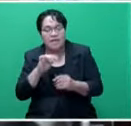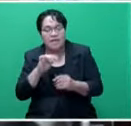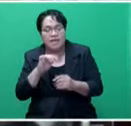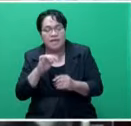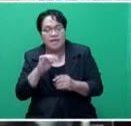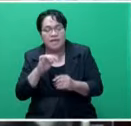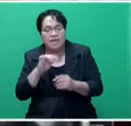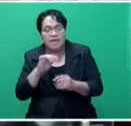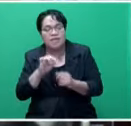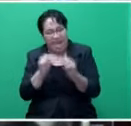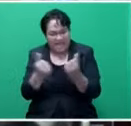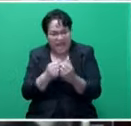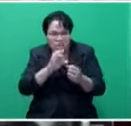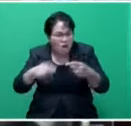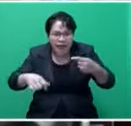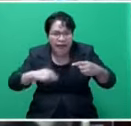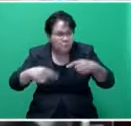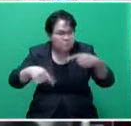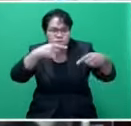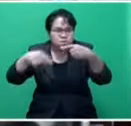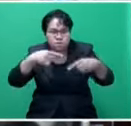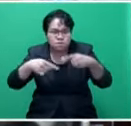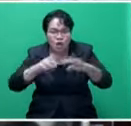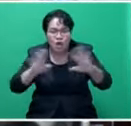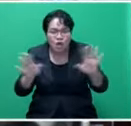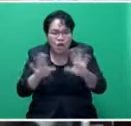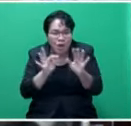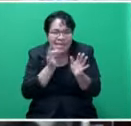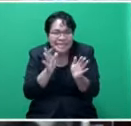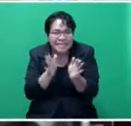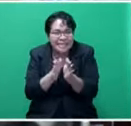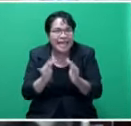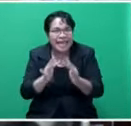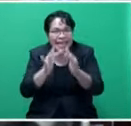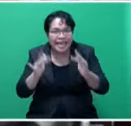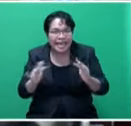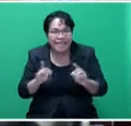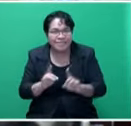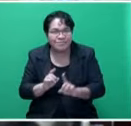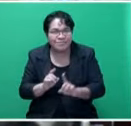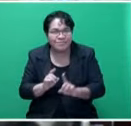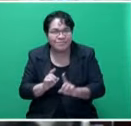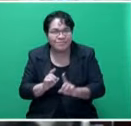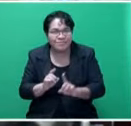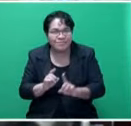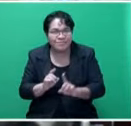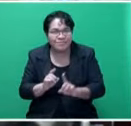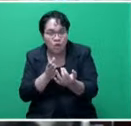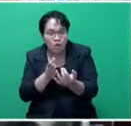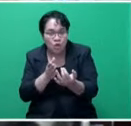-locate so they're not competing with each other on a small little hill. They actually will be funded